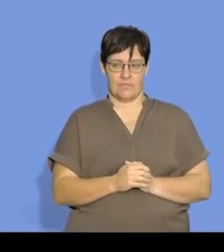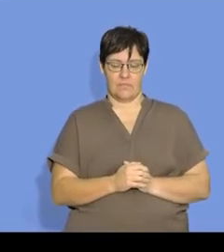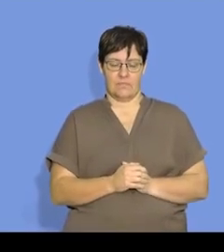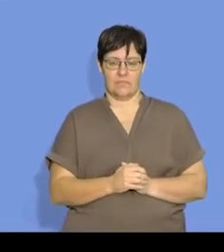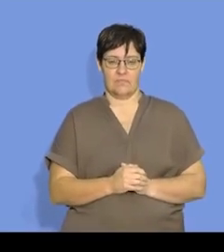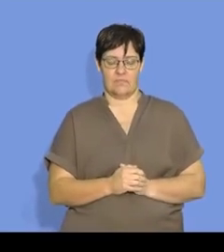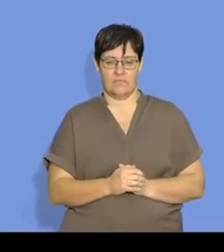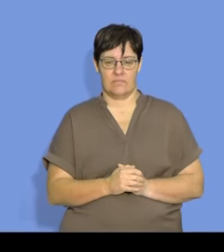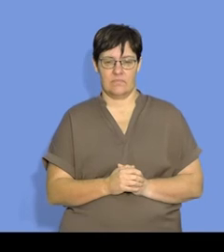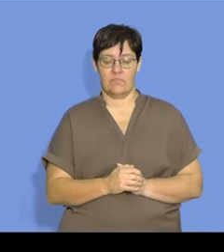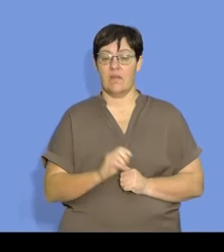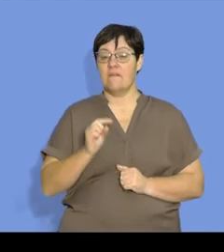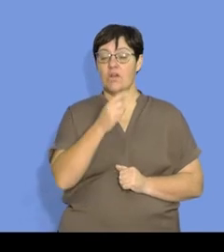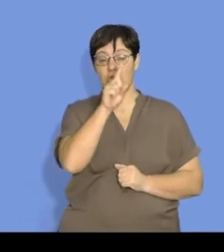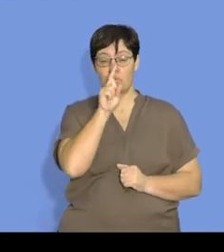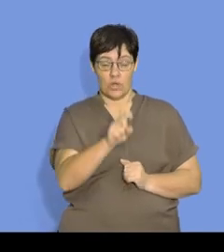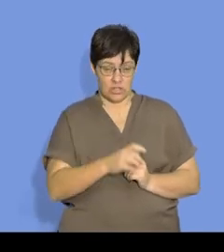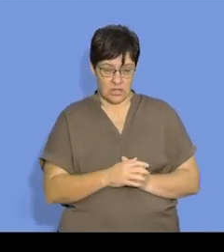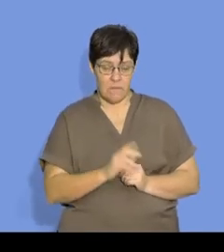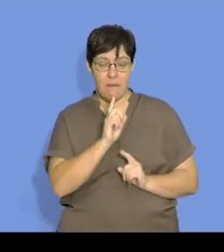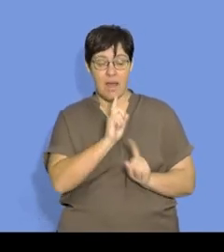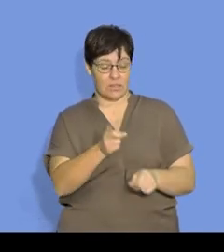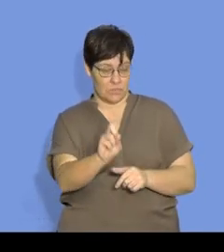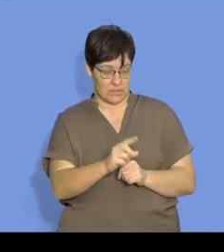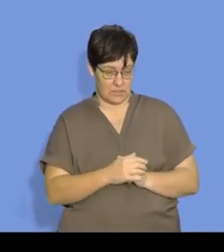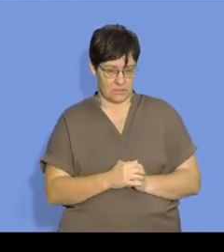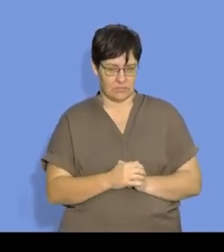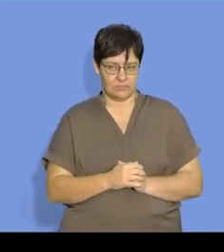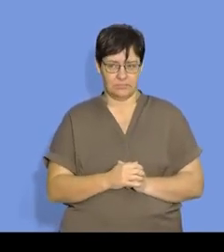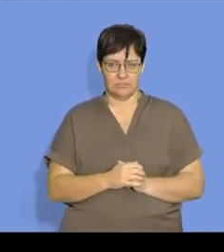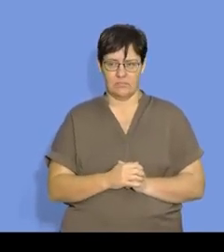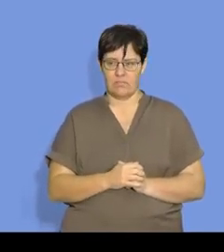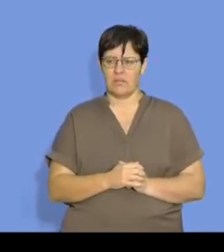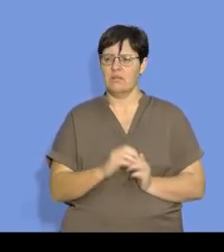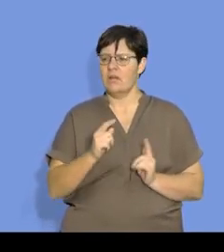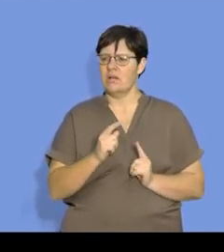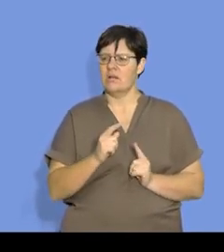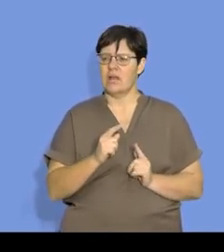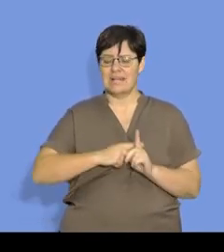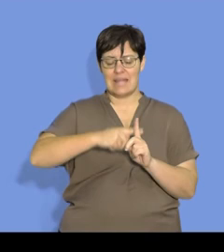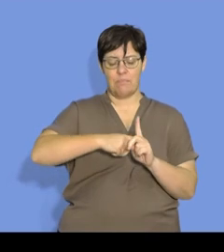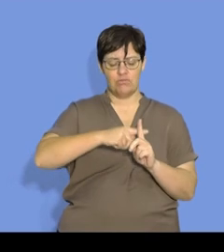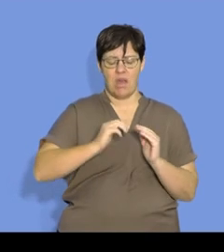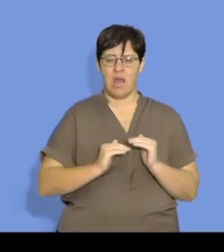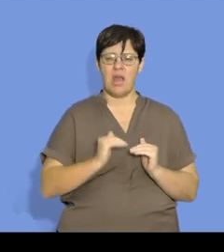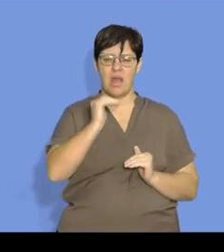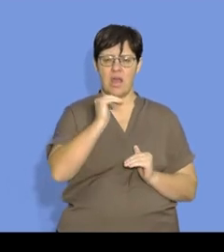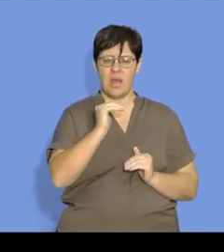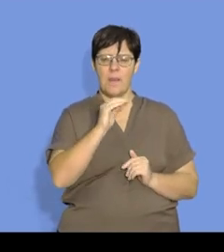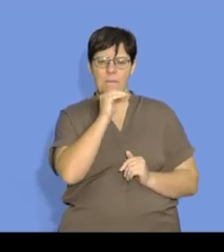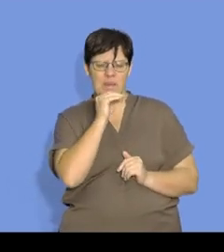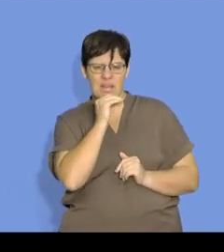The first question that I would like us to answer is, why does an increase in temperature, meaning